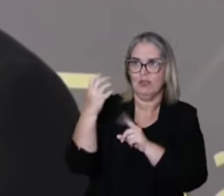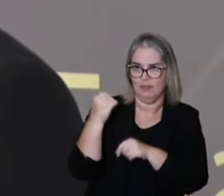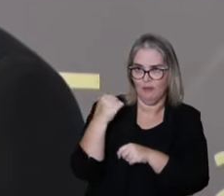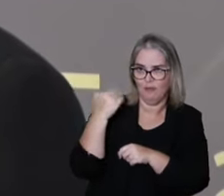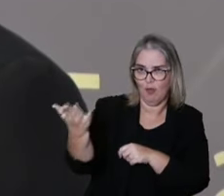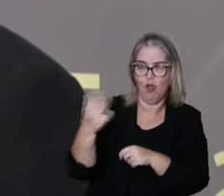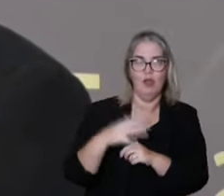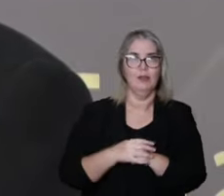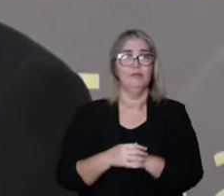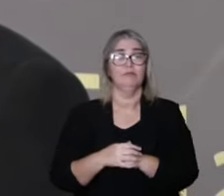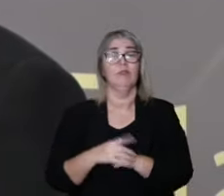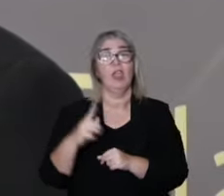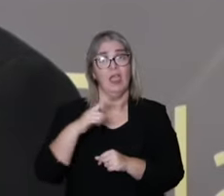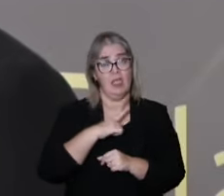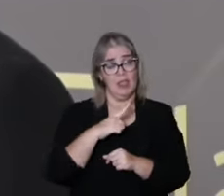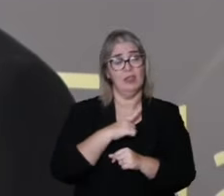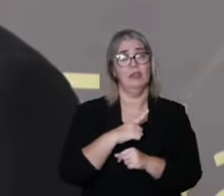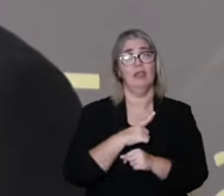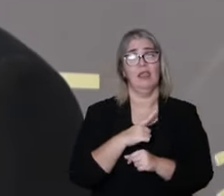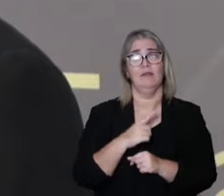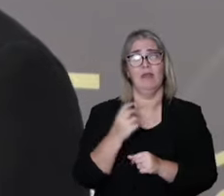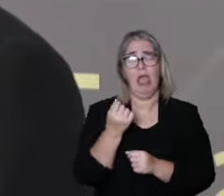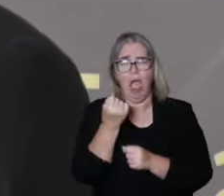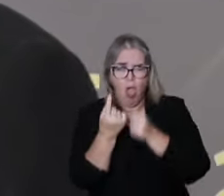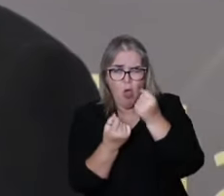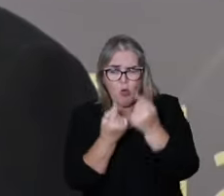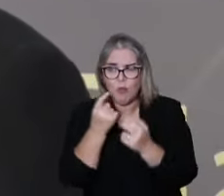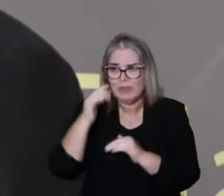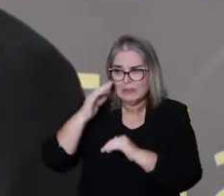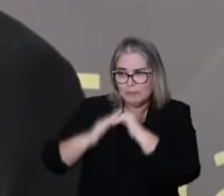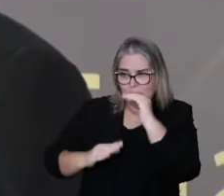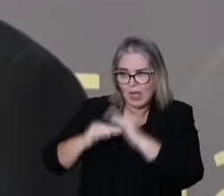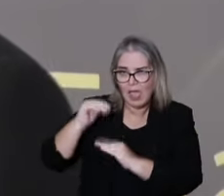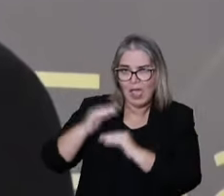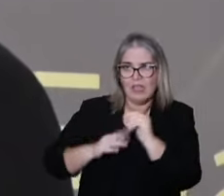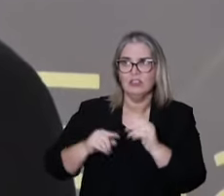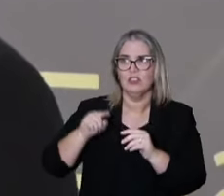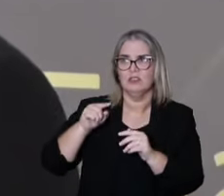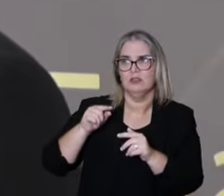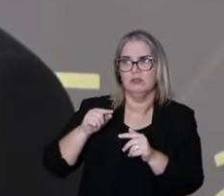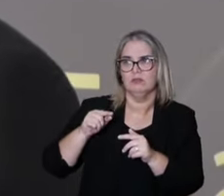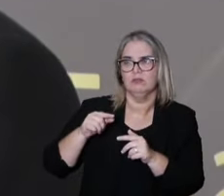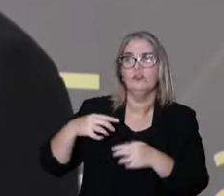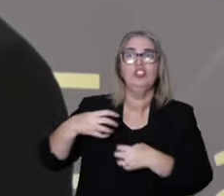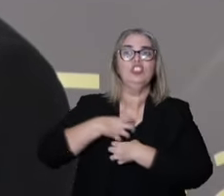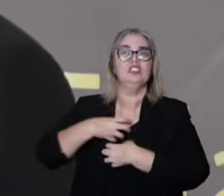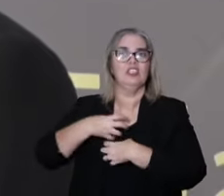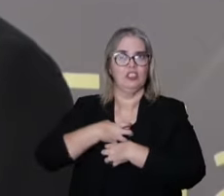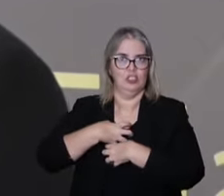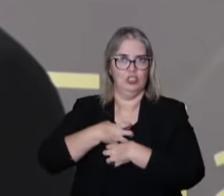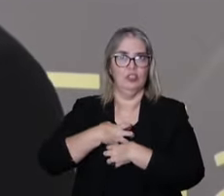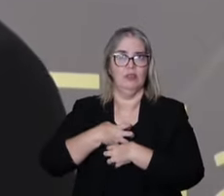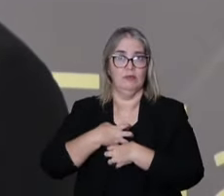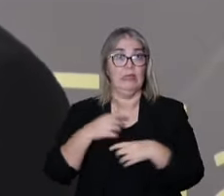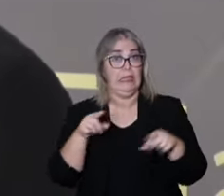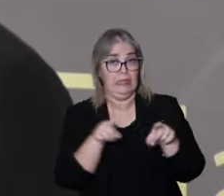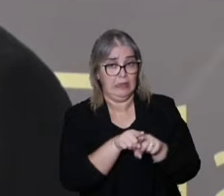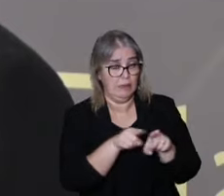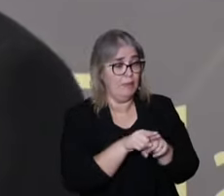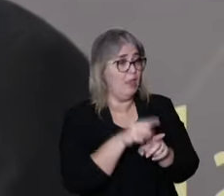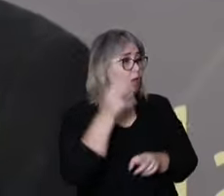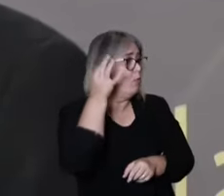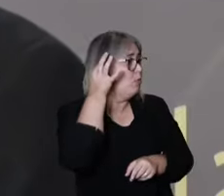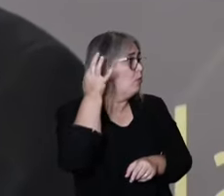other places. It's very heterogeneous. There is a part of practice that is more symptomatic, more